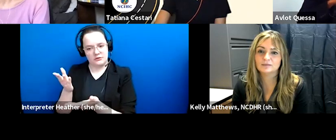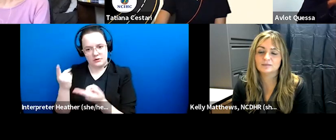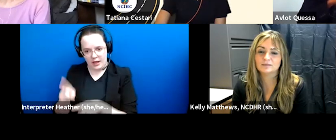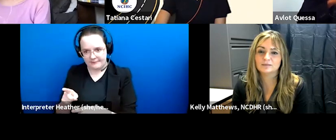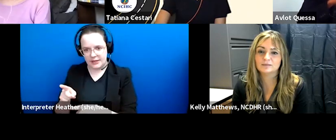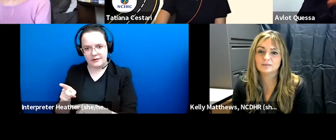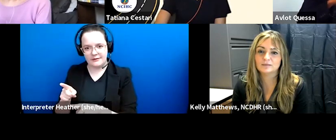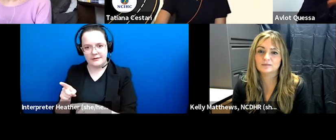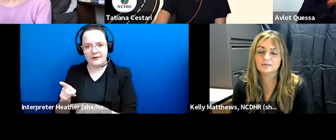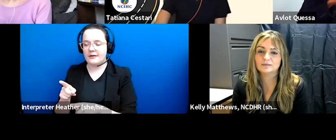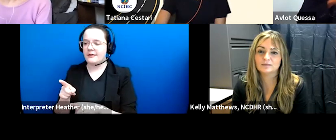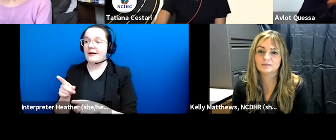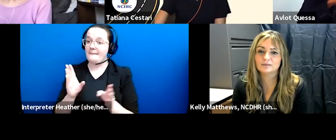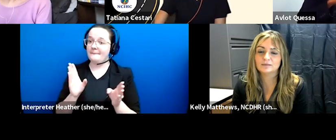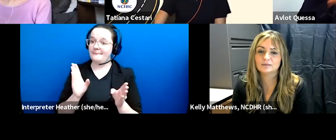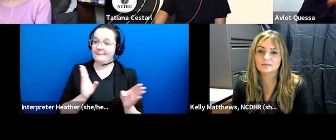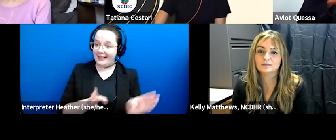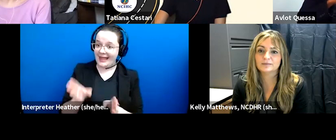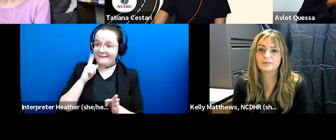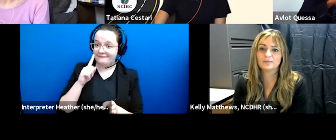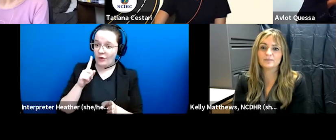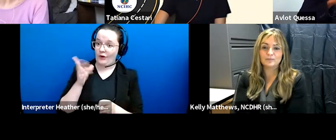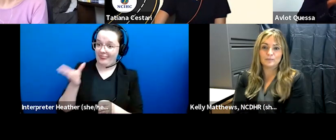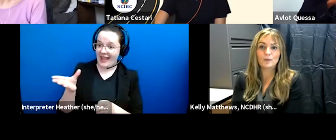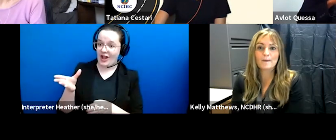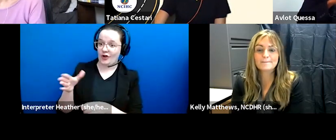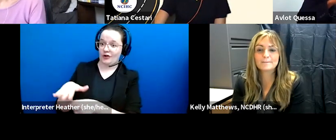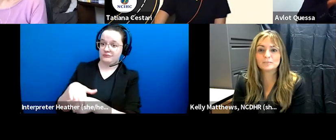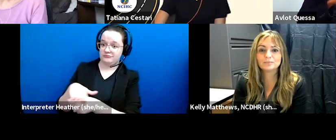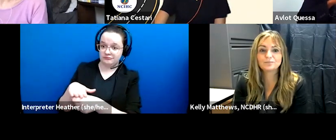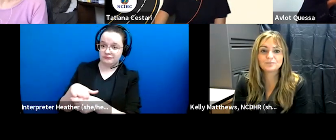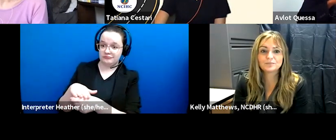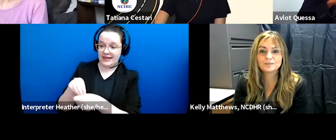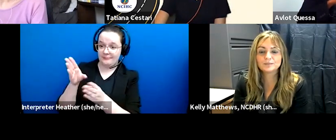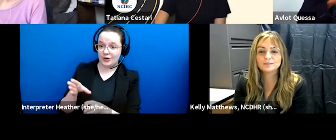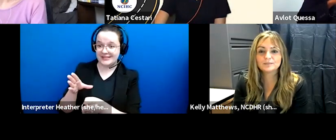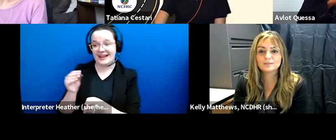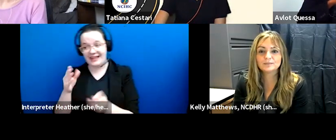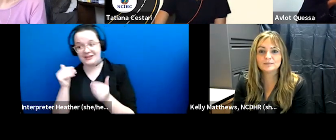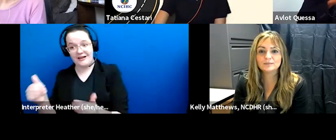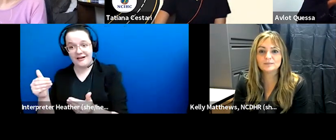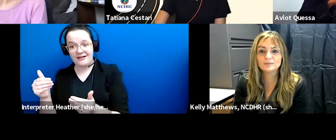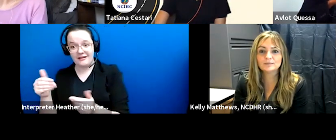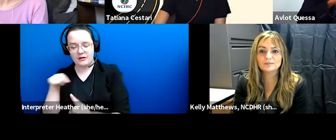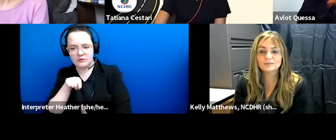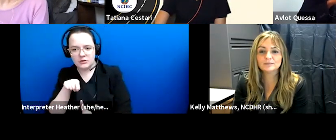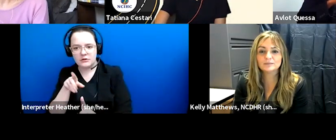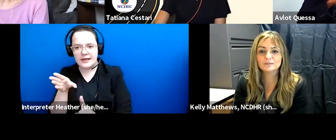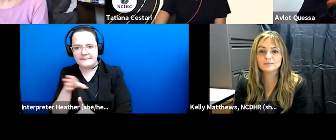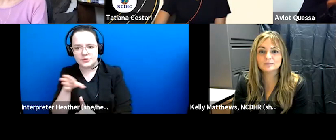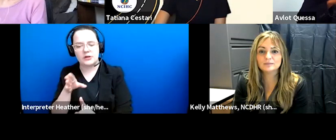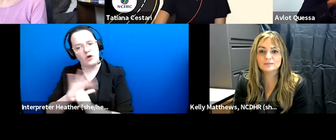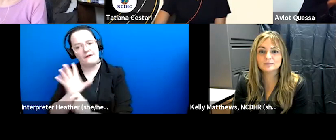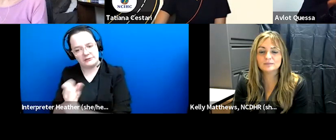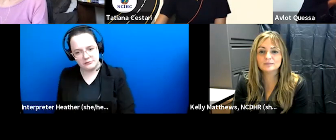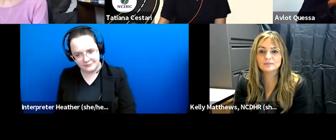up that between the planning of the on site and the execution um the pandemic hit and